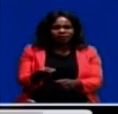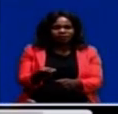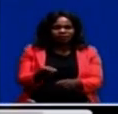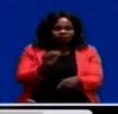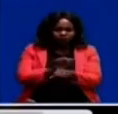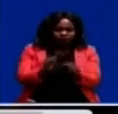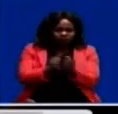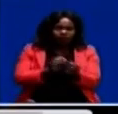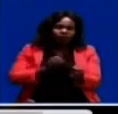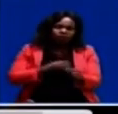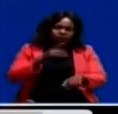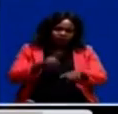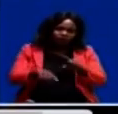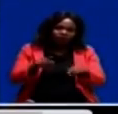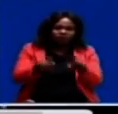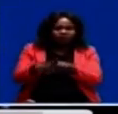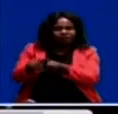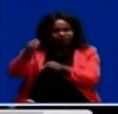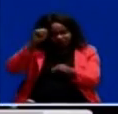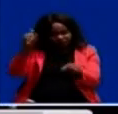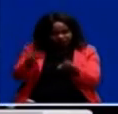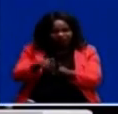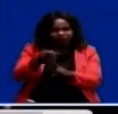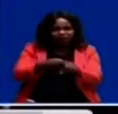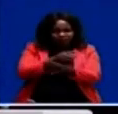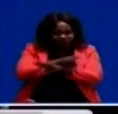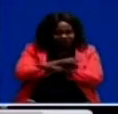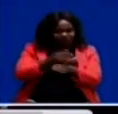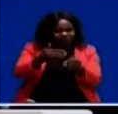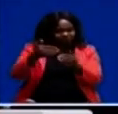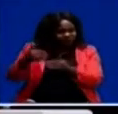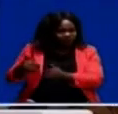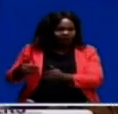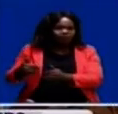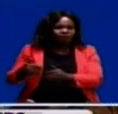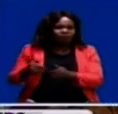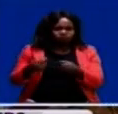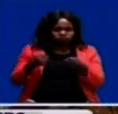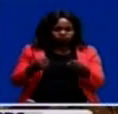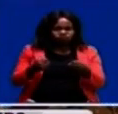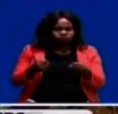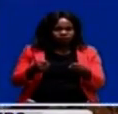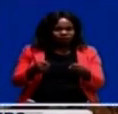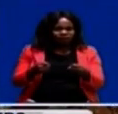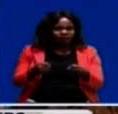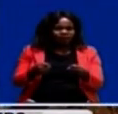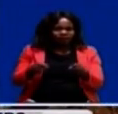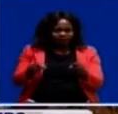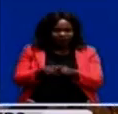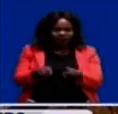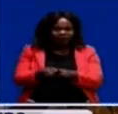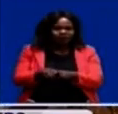our colleagues and brothers from the Zambian side on strengthening and deepening the relations